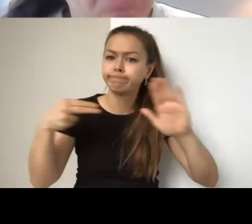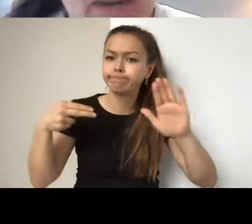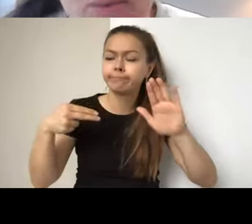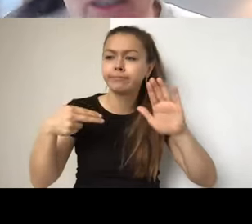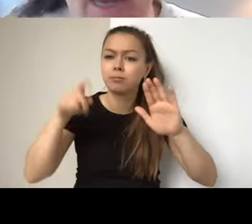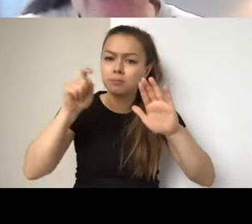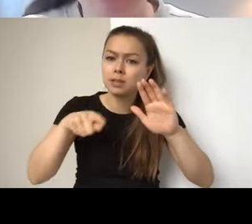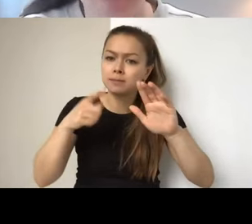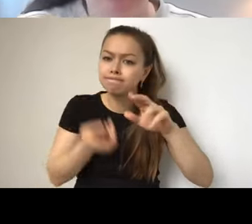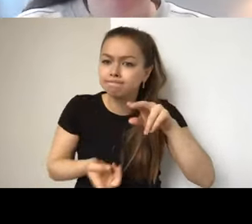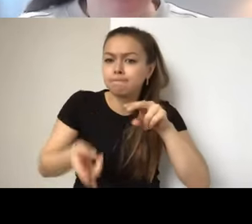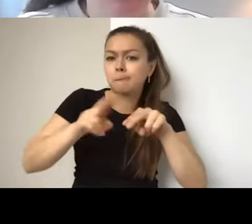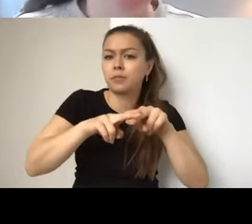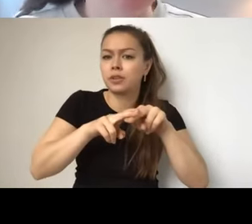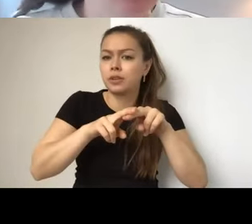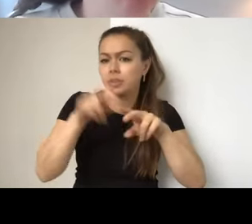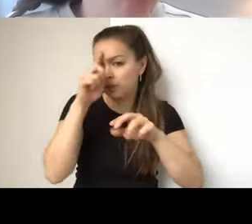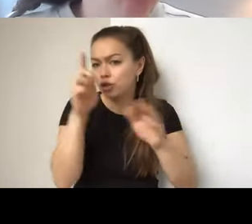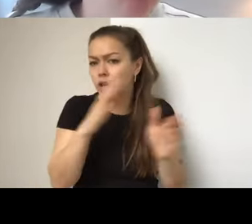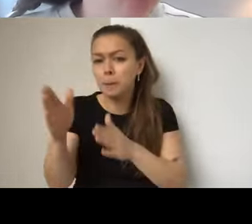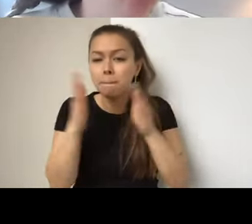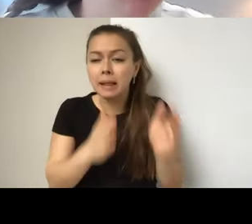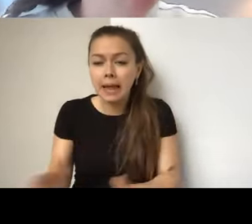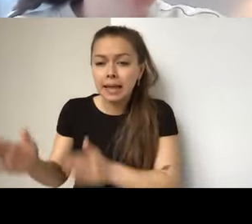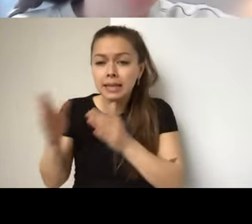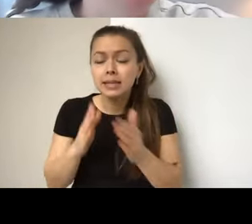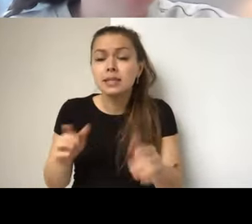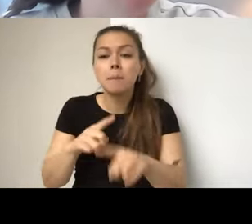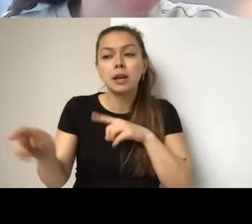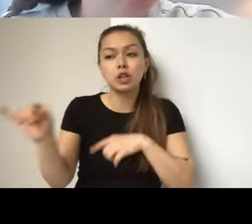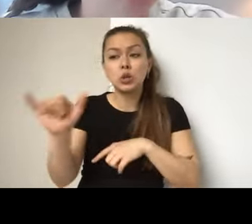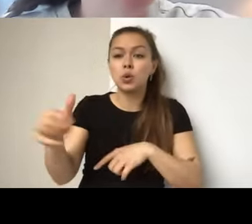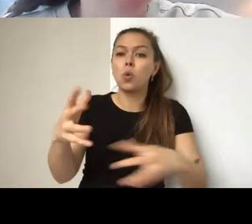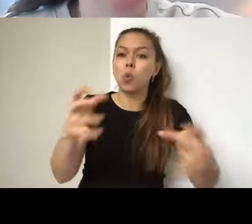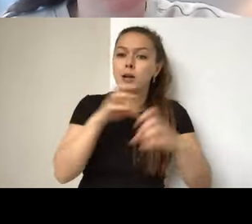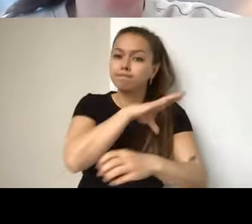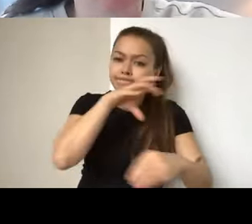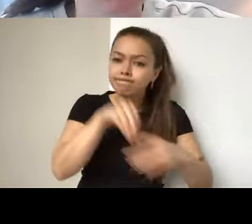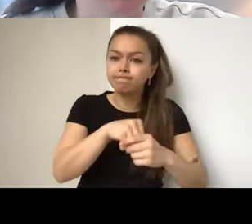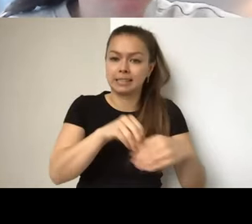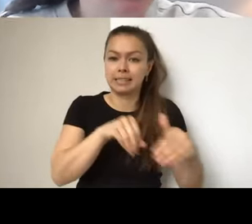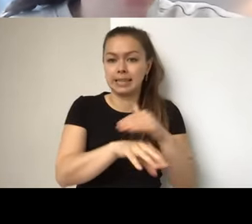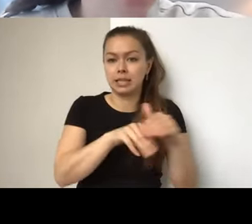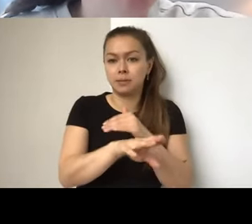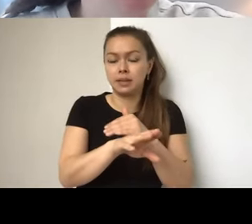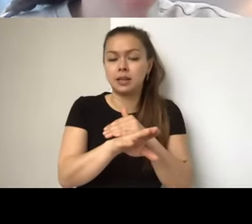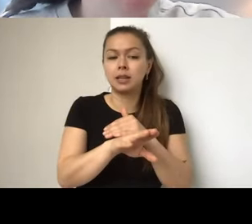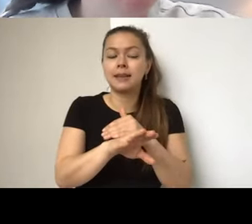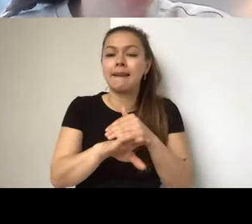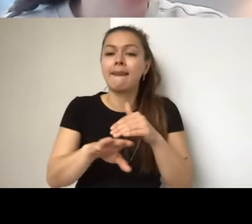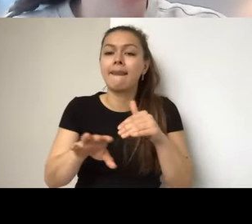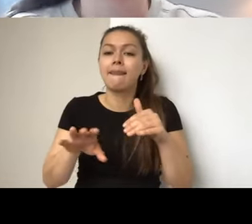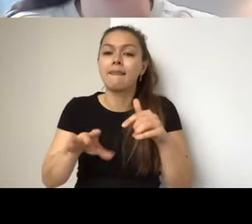that they hadn't been able to tackle. They came to this program with the challenge of wanting to engage more with accessibility, and part,